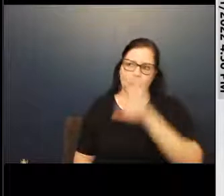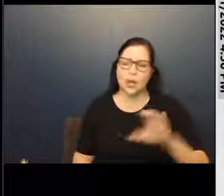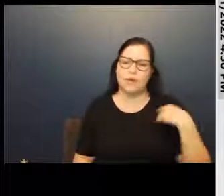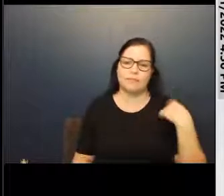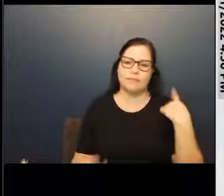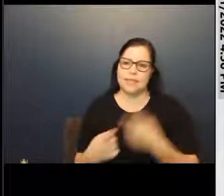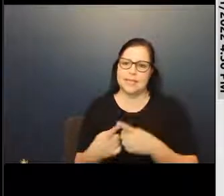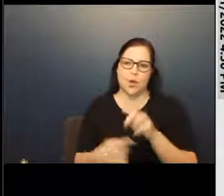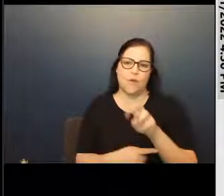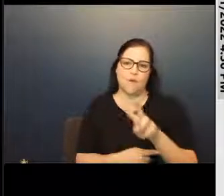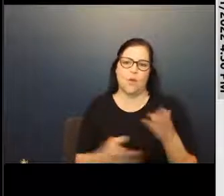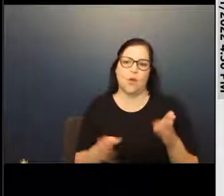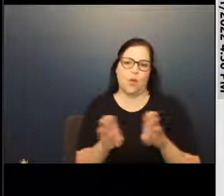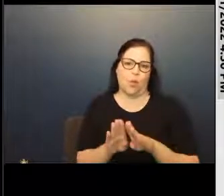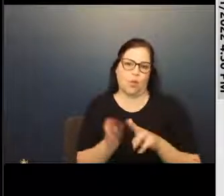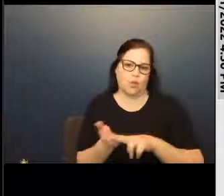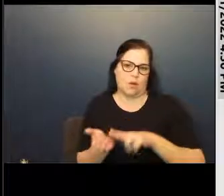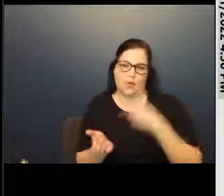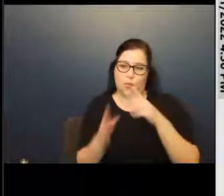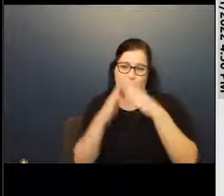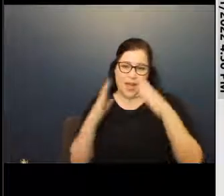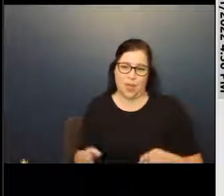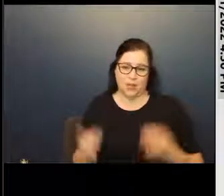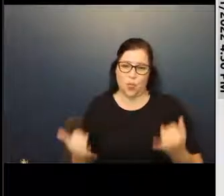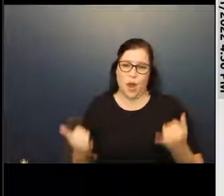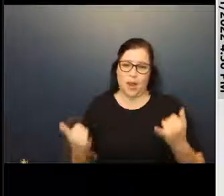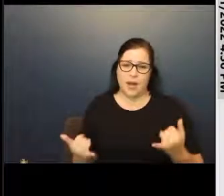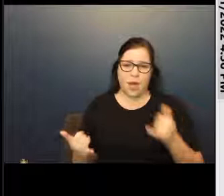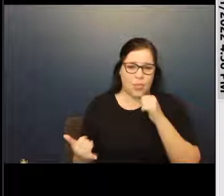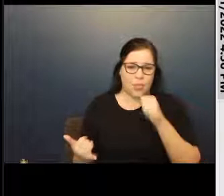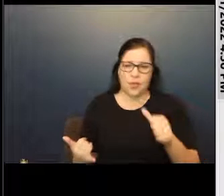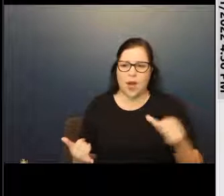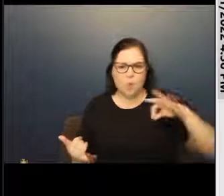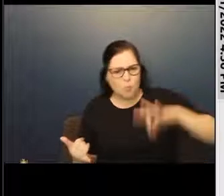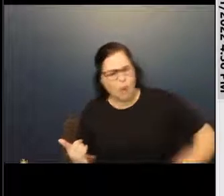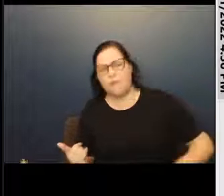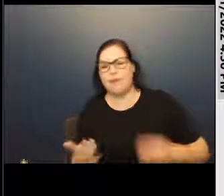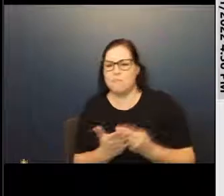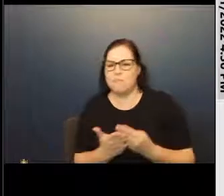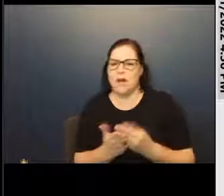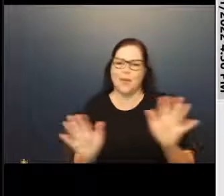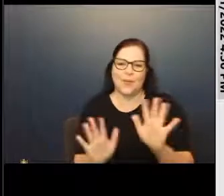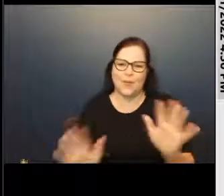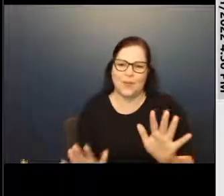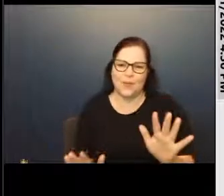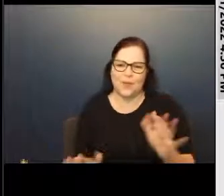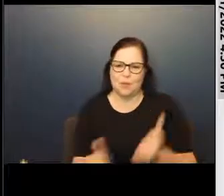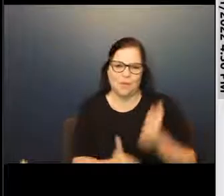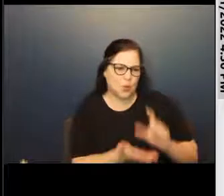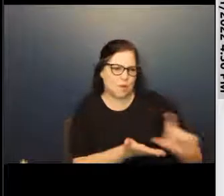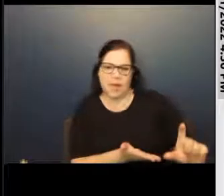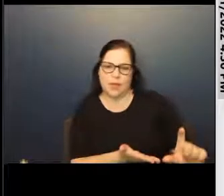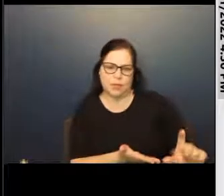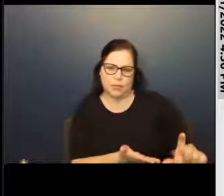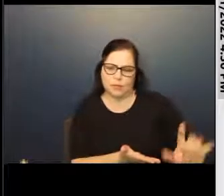in November. Um, so that's where we're at. They're not operating in any type of profit and not paying you, uh, for the privilege